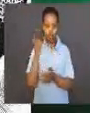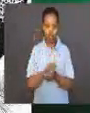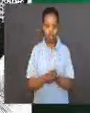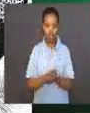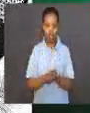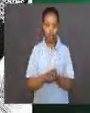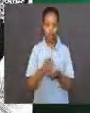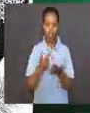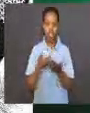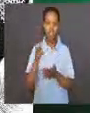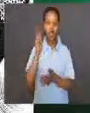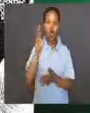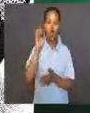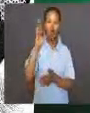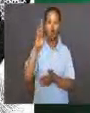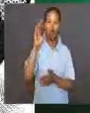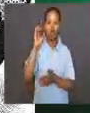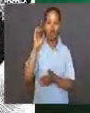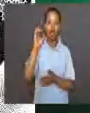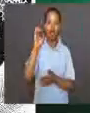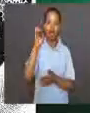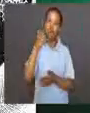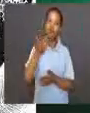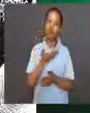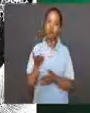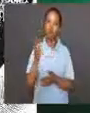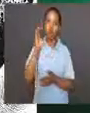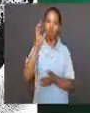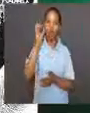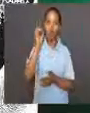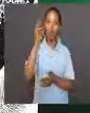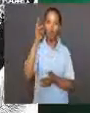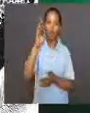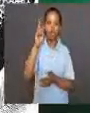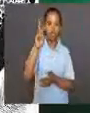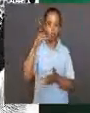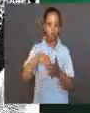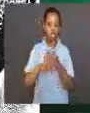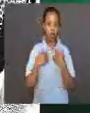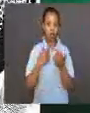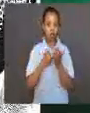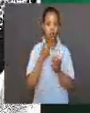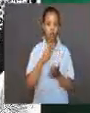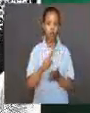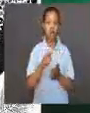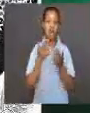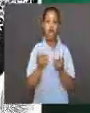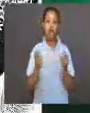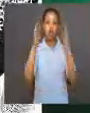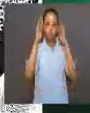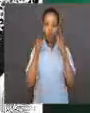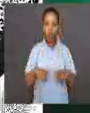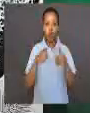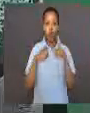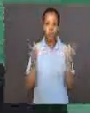He said that the pores in the cork looked like small rooms monks